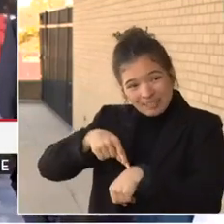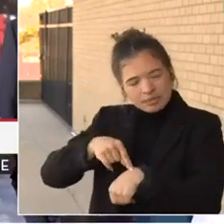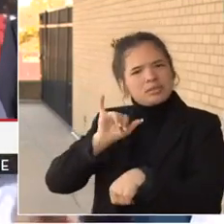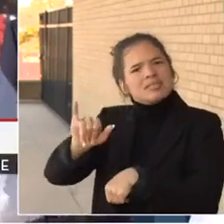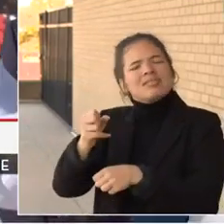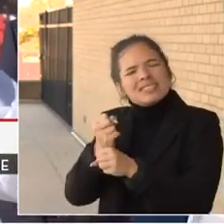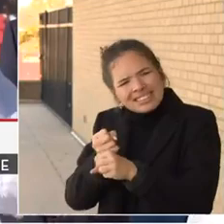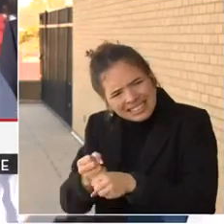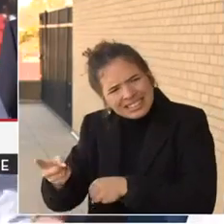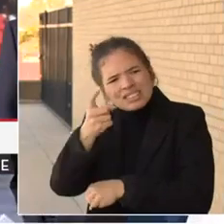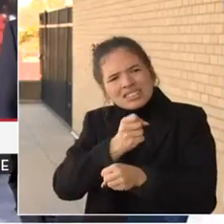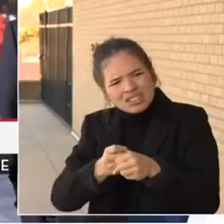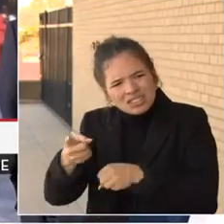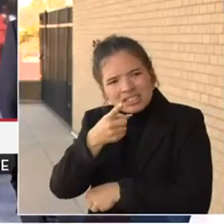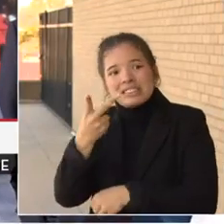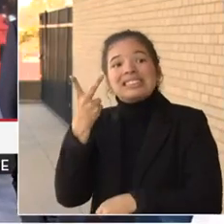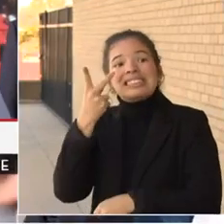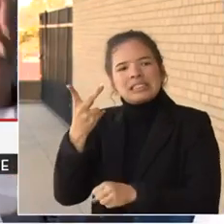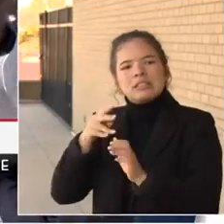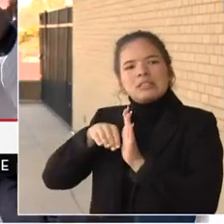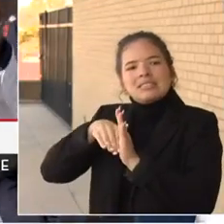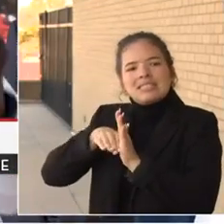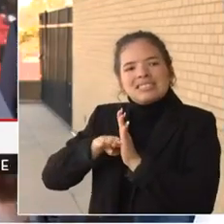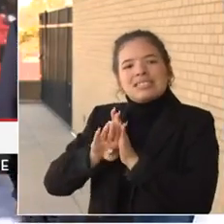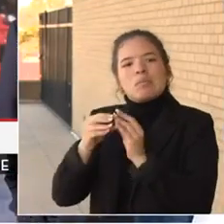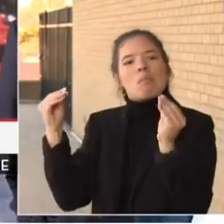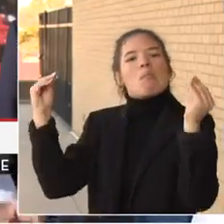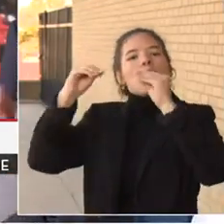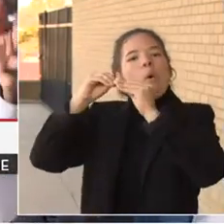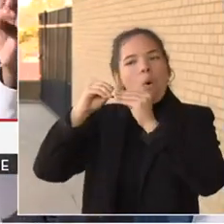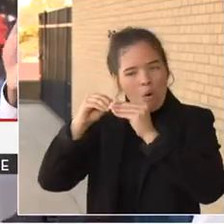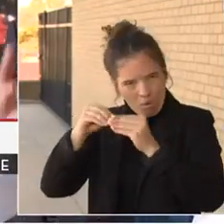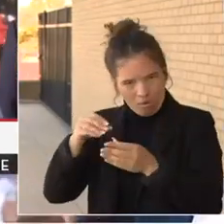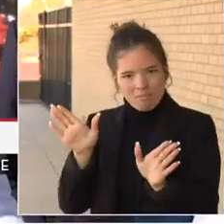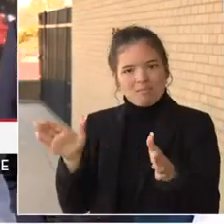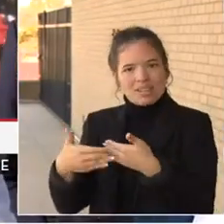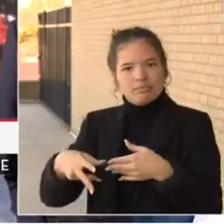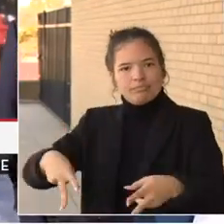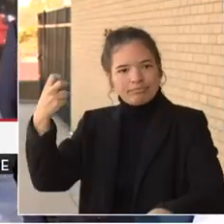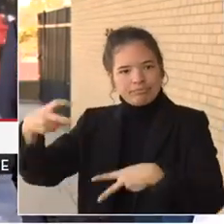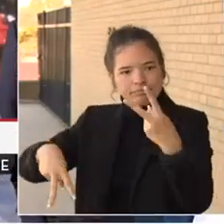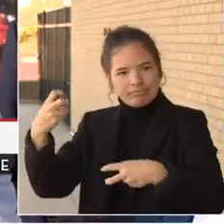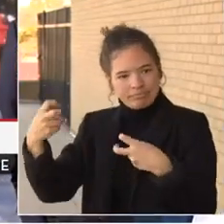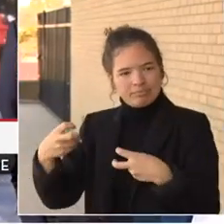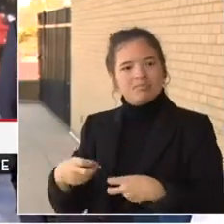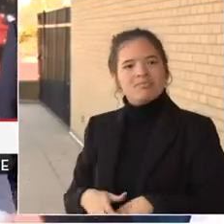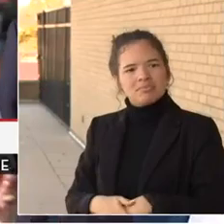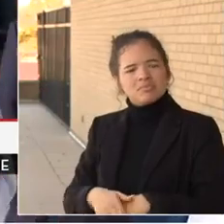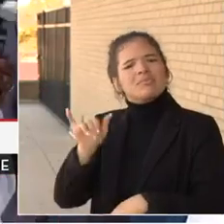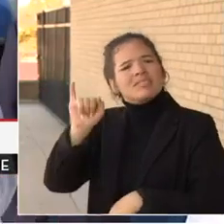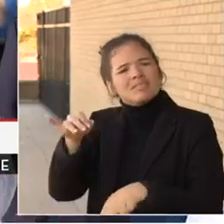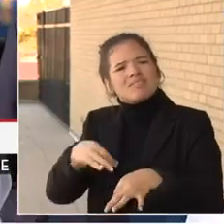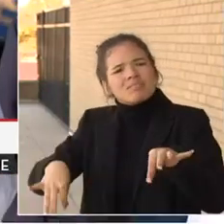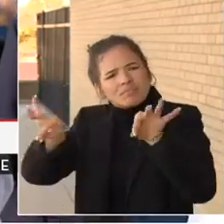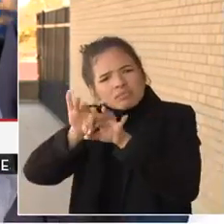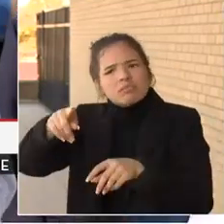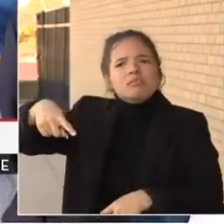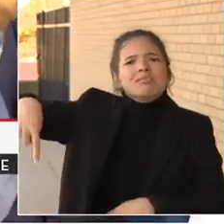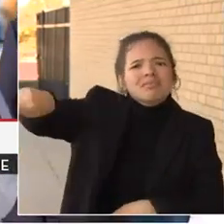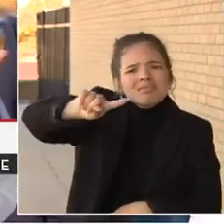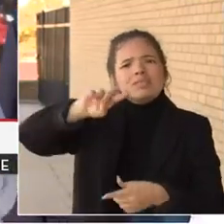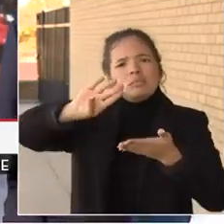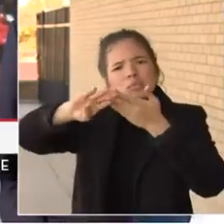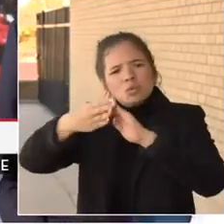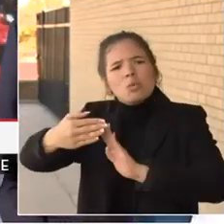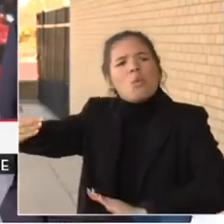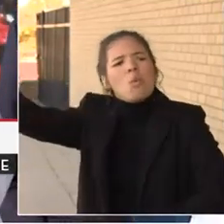reason why we're out here is to make sure that community members are aware, to her point, make sure that communities are aware of some of the things that we've seen historically